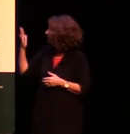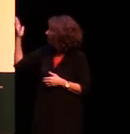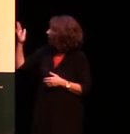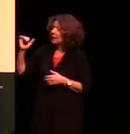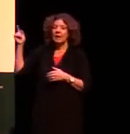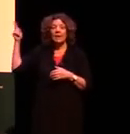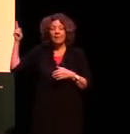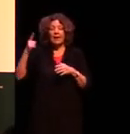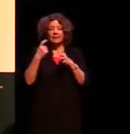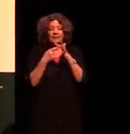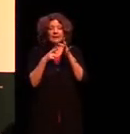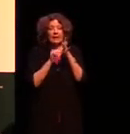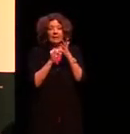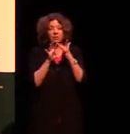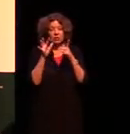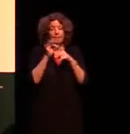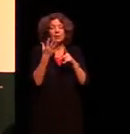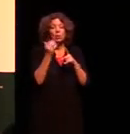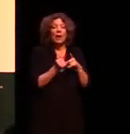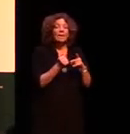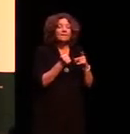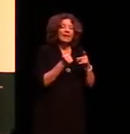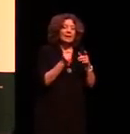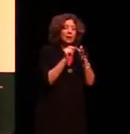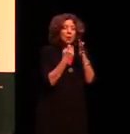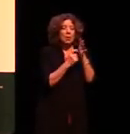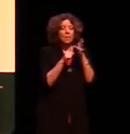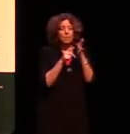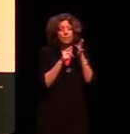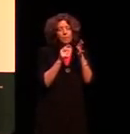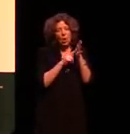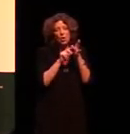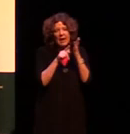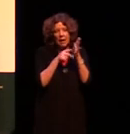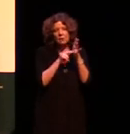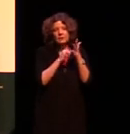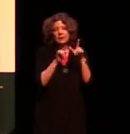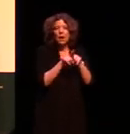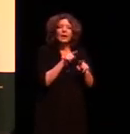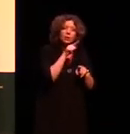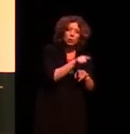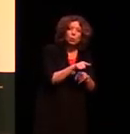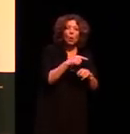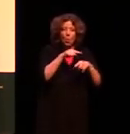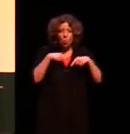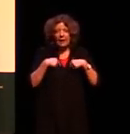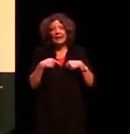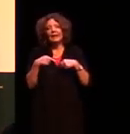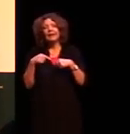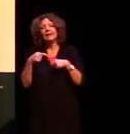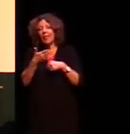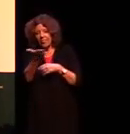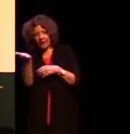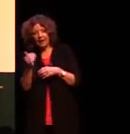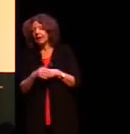kinship is encoded in the pronouns so in the translations of words like we you and they in English and what